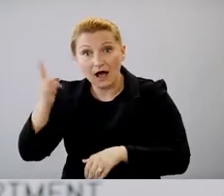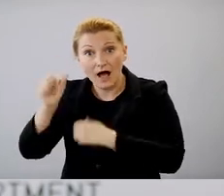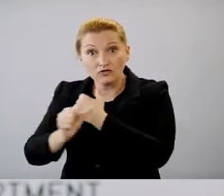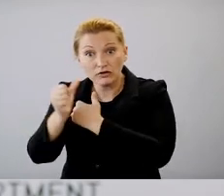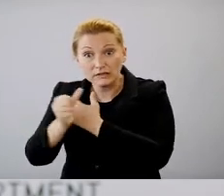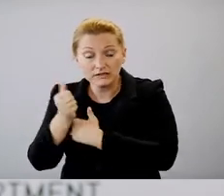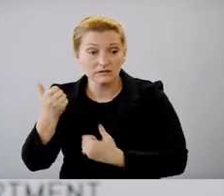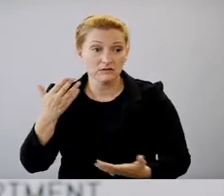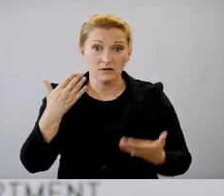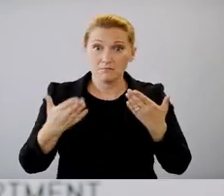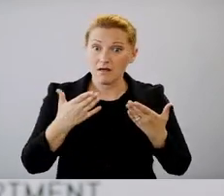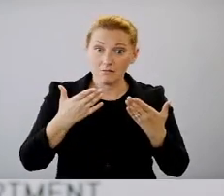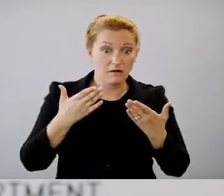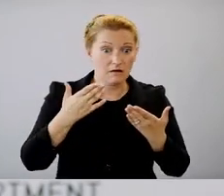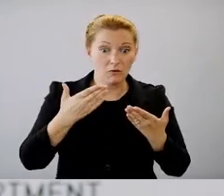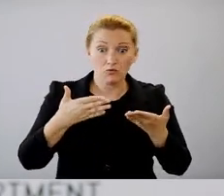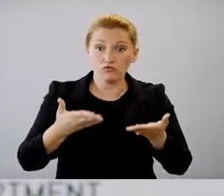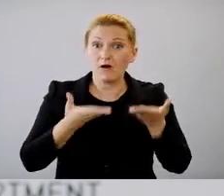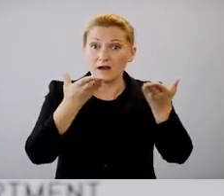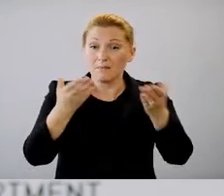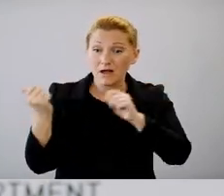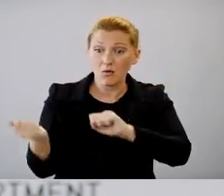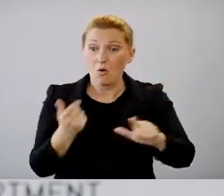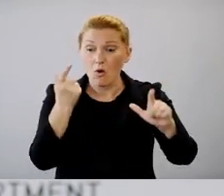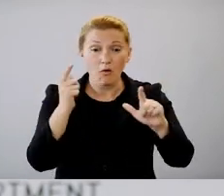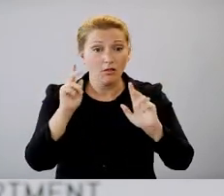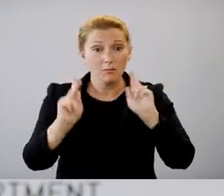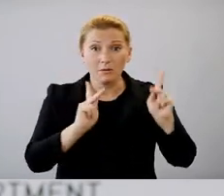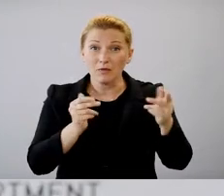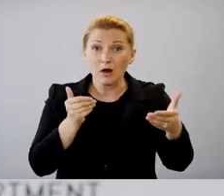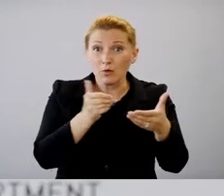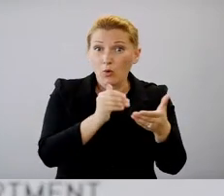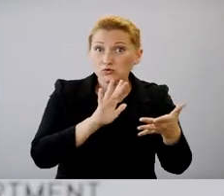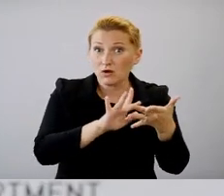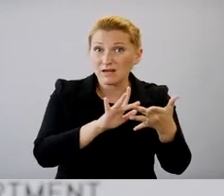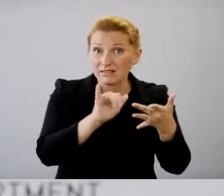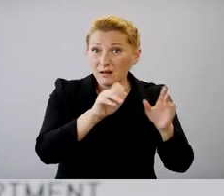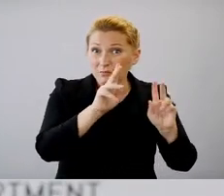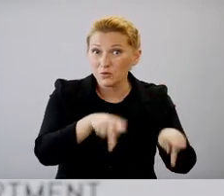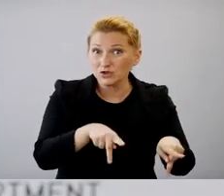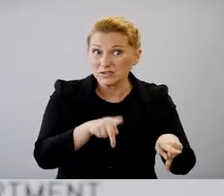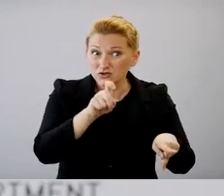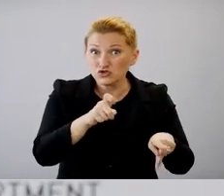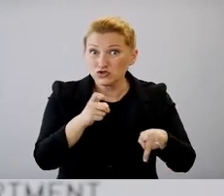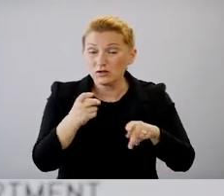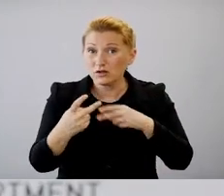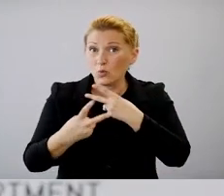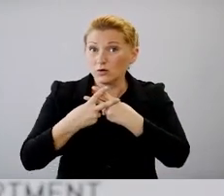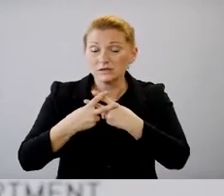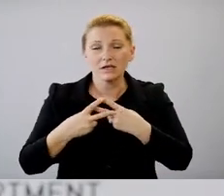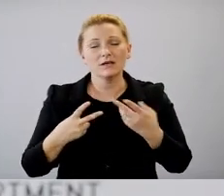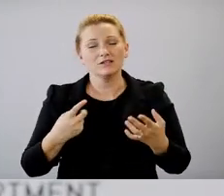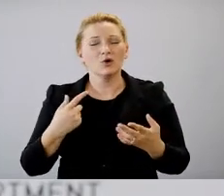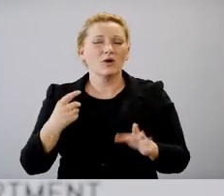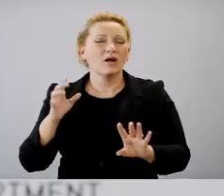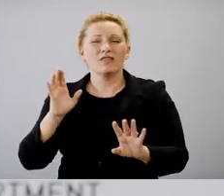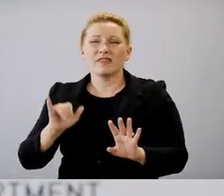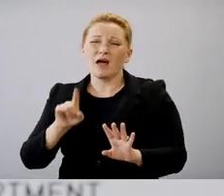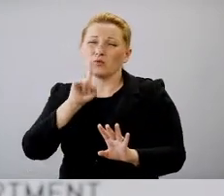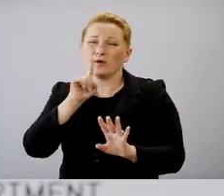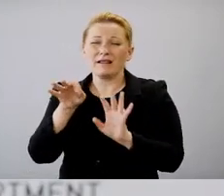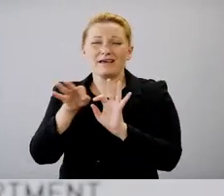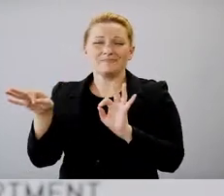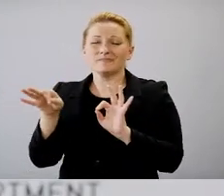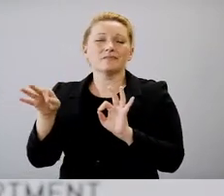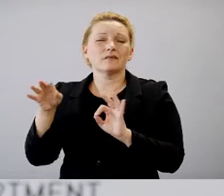that all close contacts be quarantined. So it's really a case by case basis. And it was just clarifying that law that you can't, um,